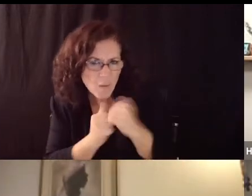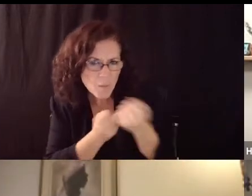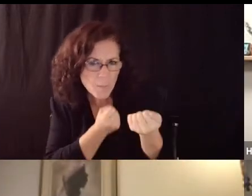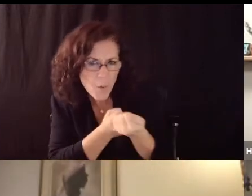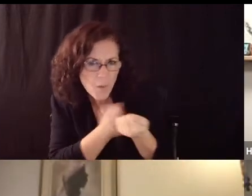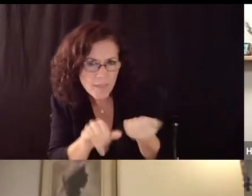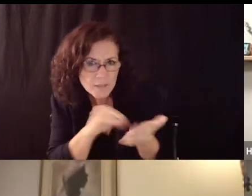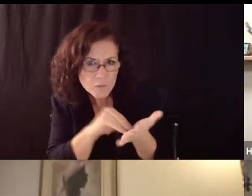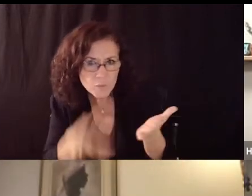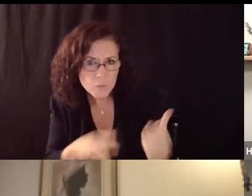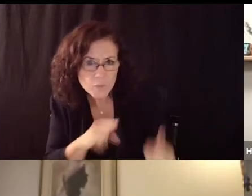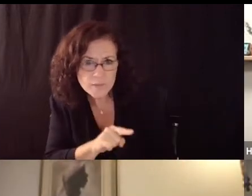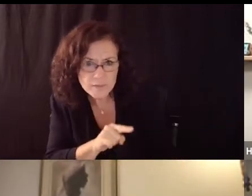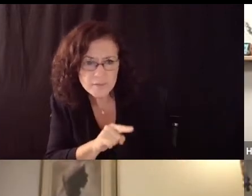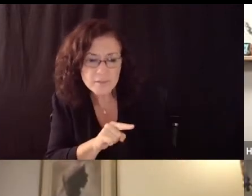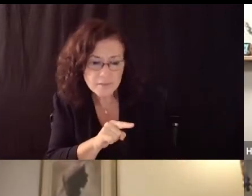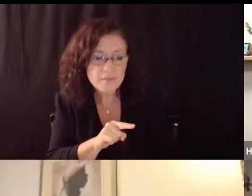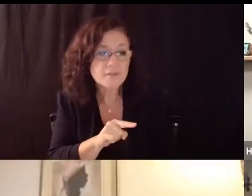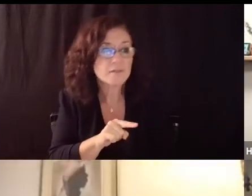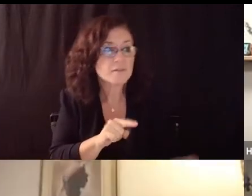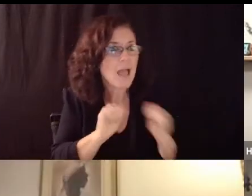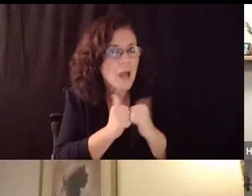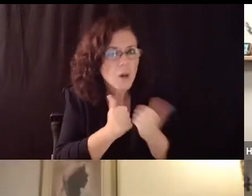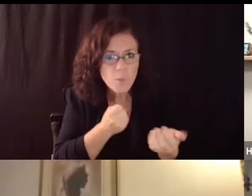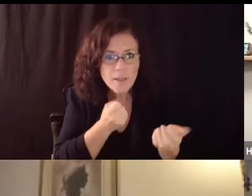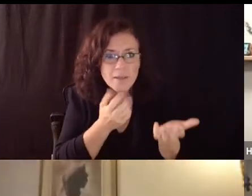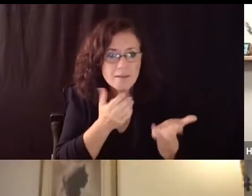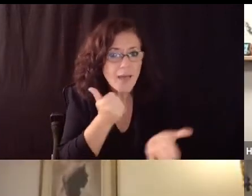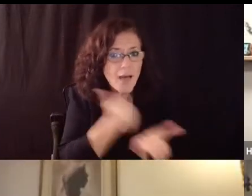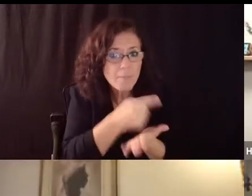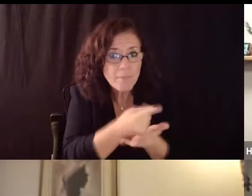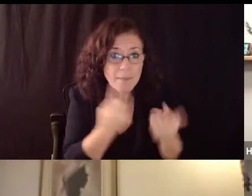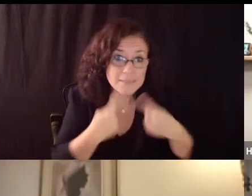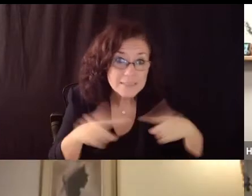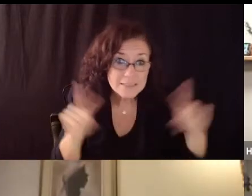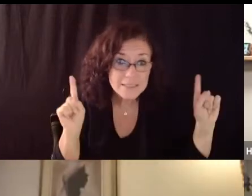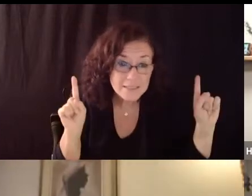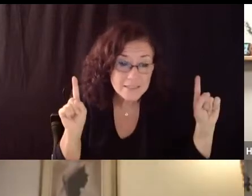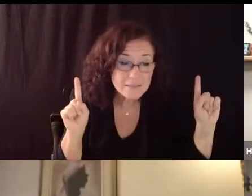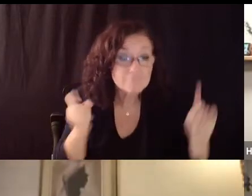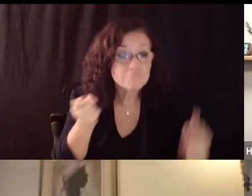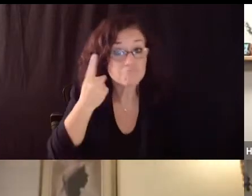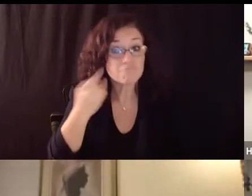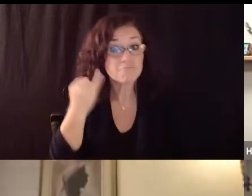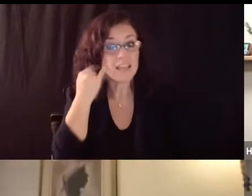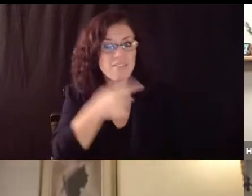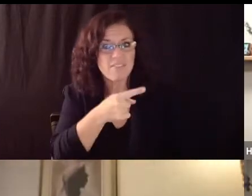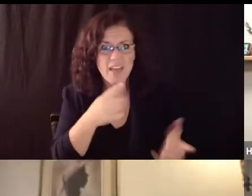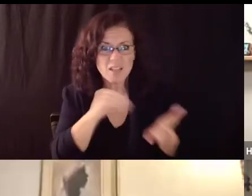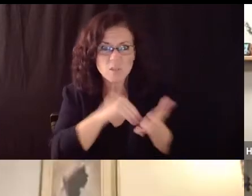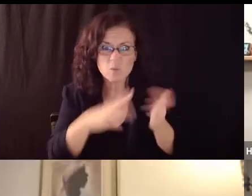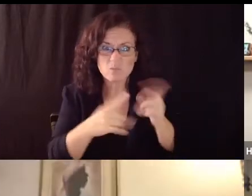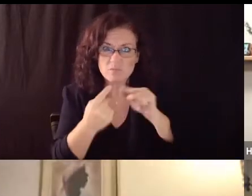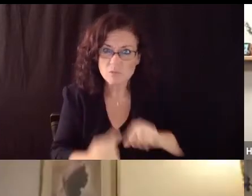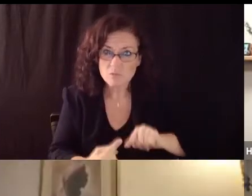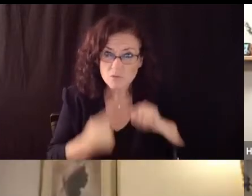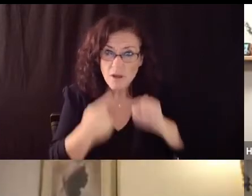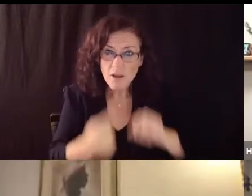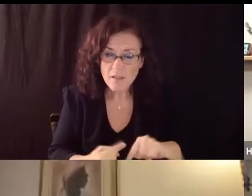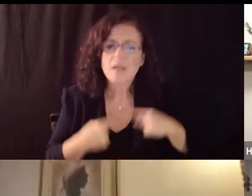achieve high rates of success and if they are struggling in a particular area then what more can we do